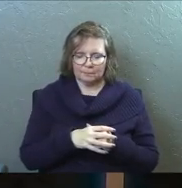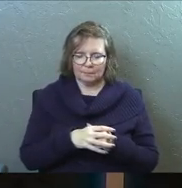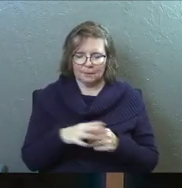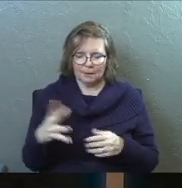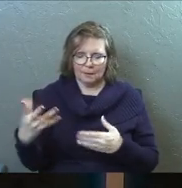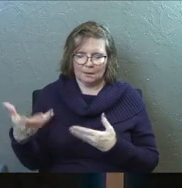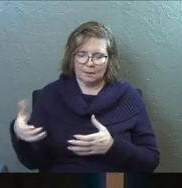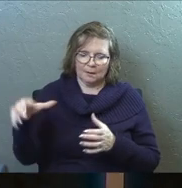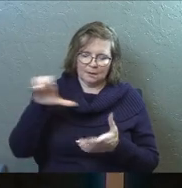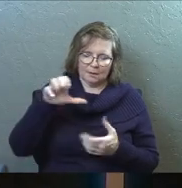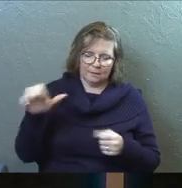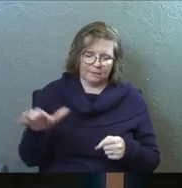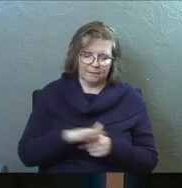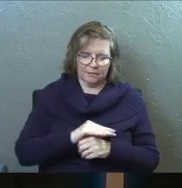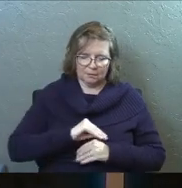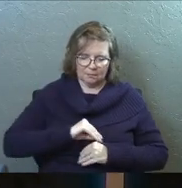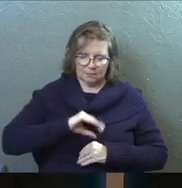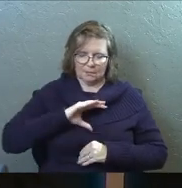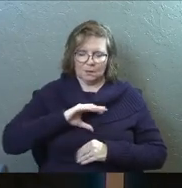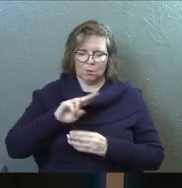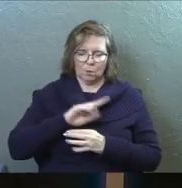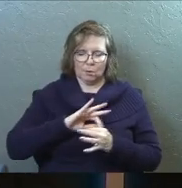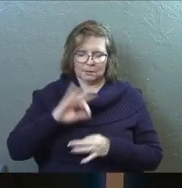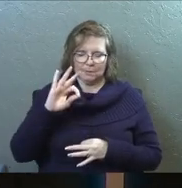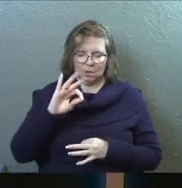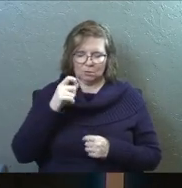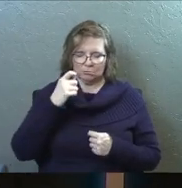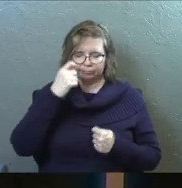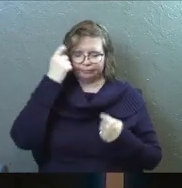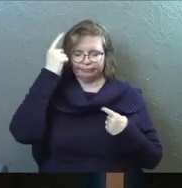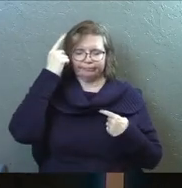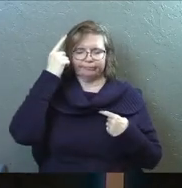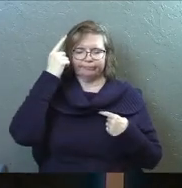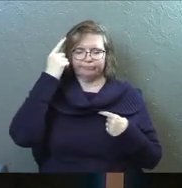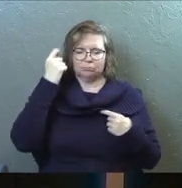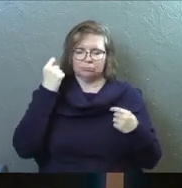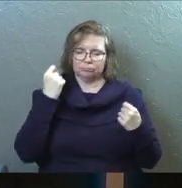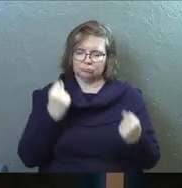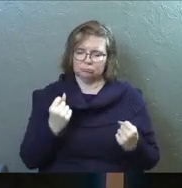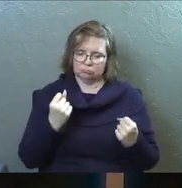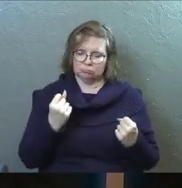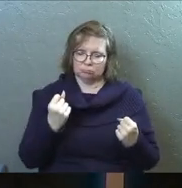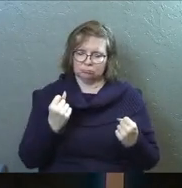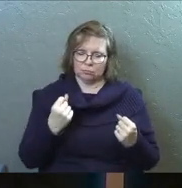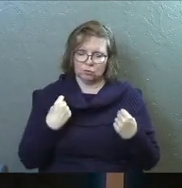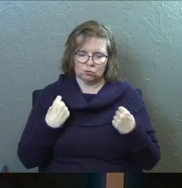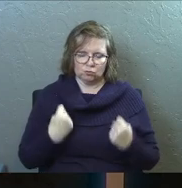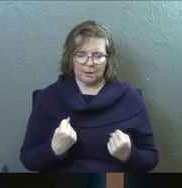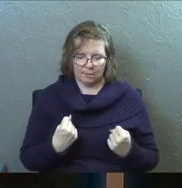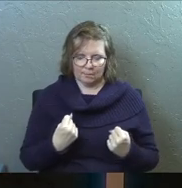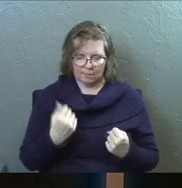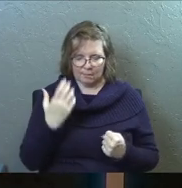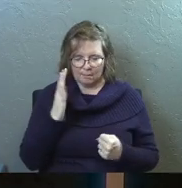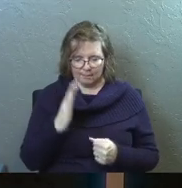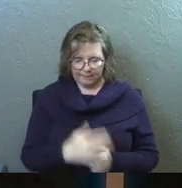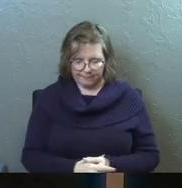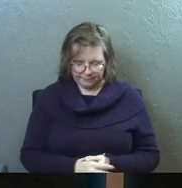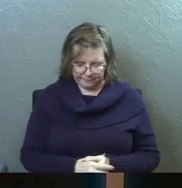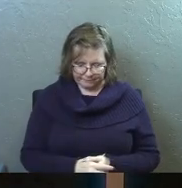Fill us with your Holy Spirit. Give us boldness. Give us courage. Give us strength, God.